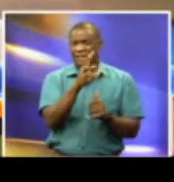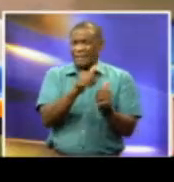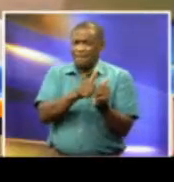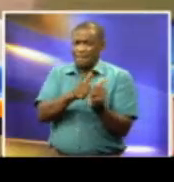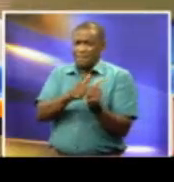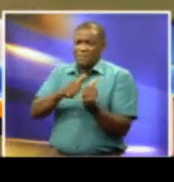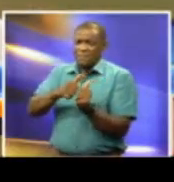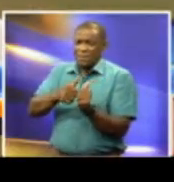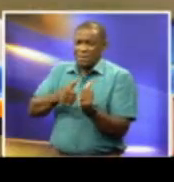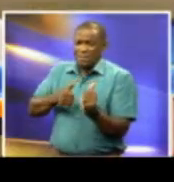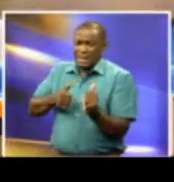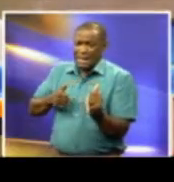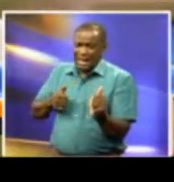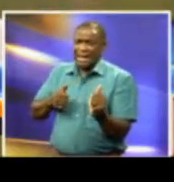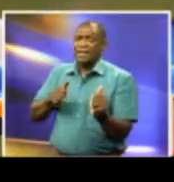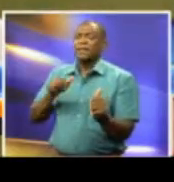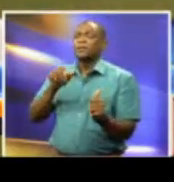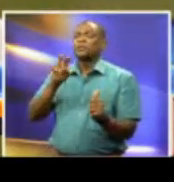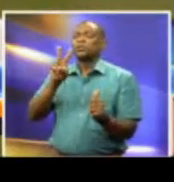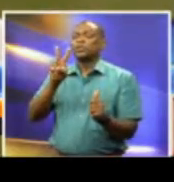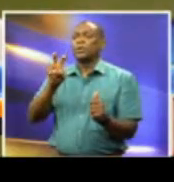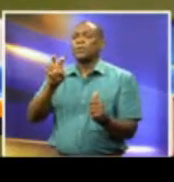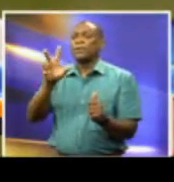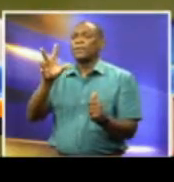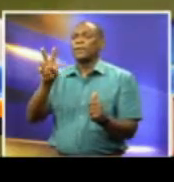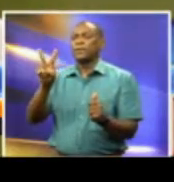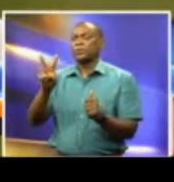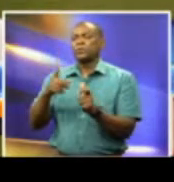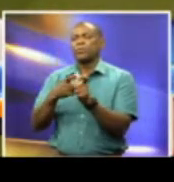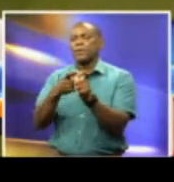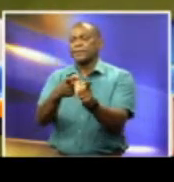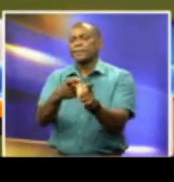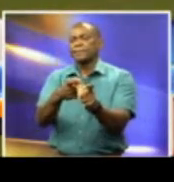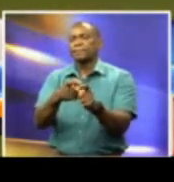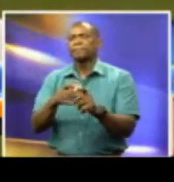232 runs. Sergio Dufour, TV6 Sport.